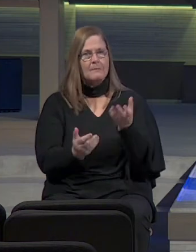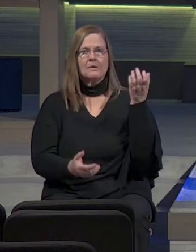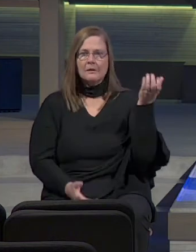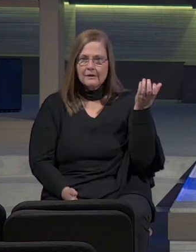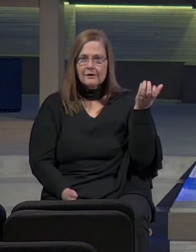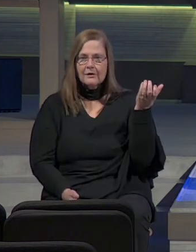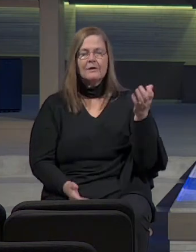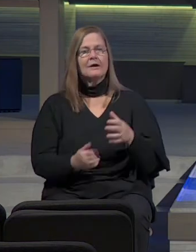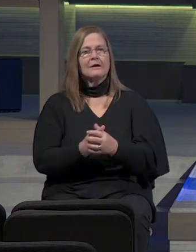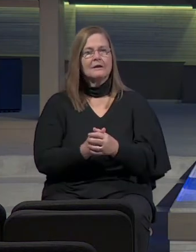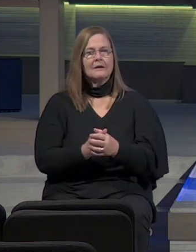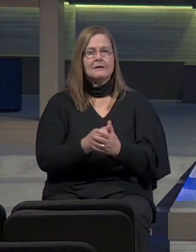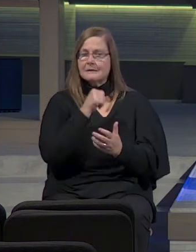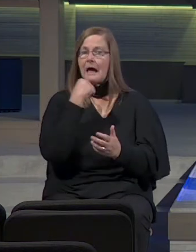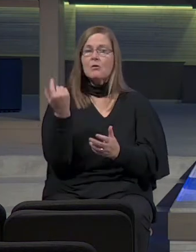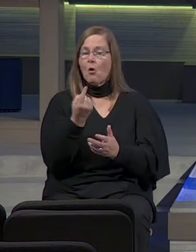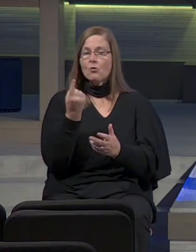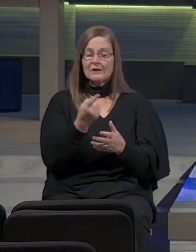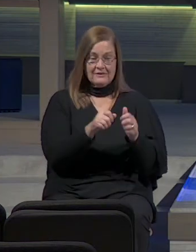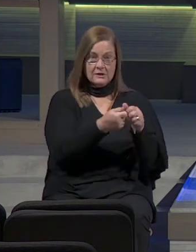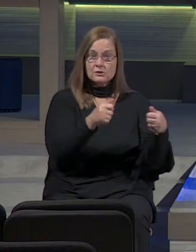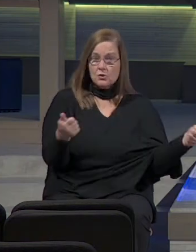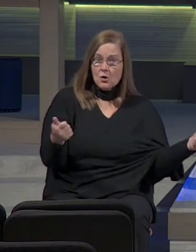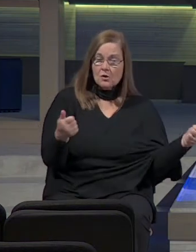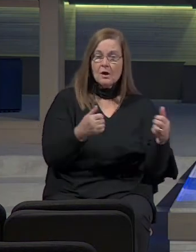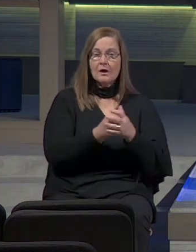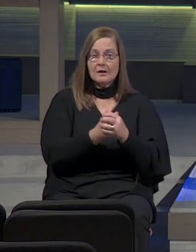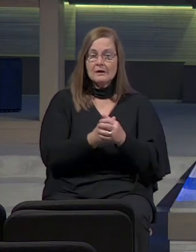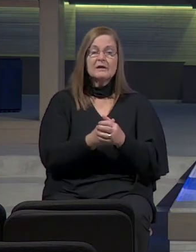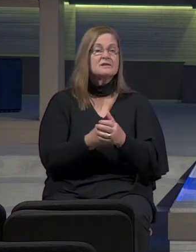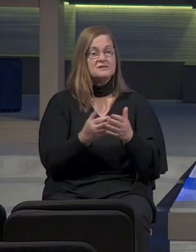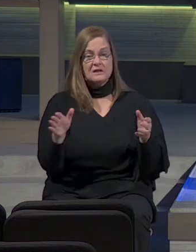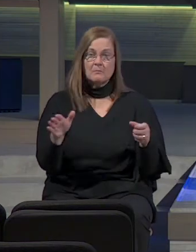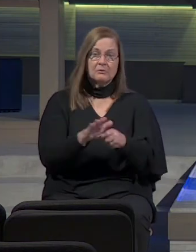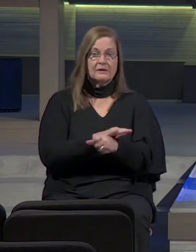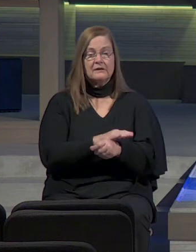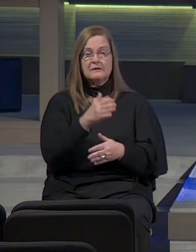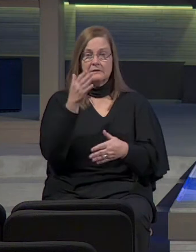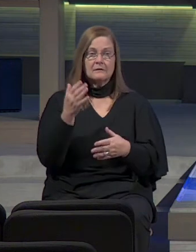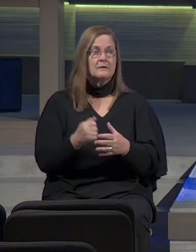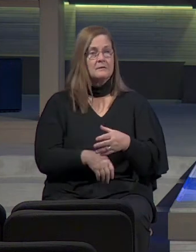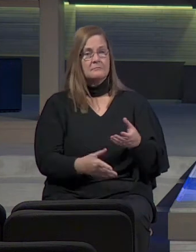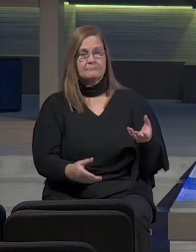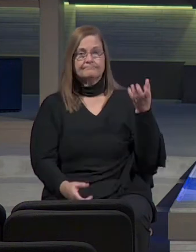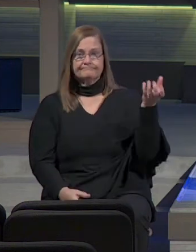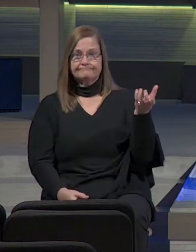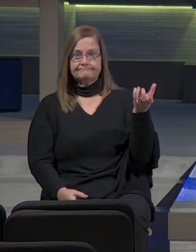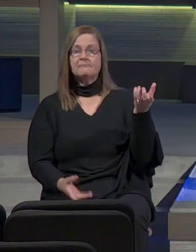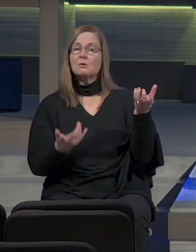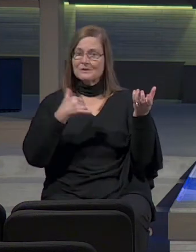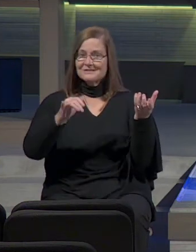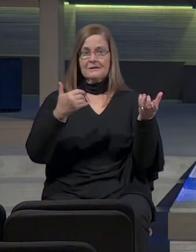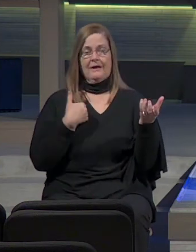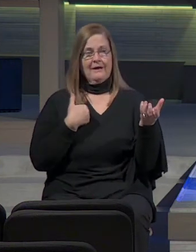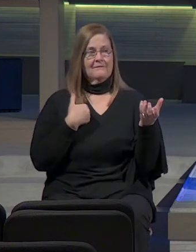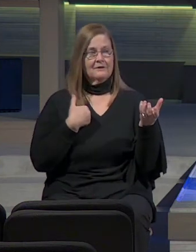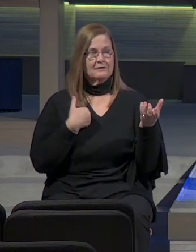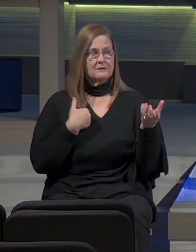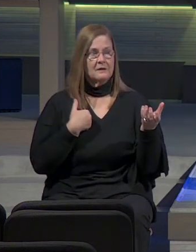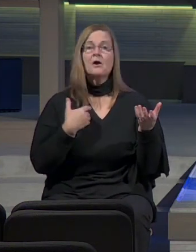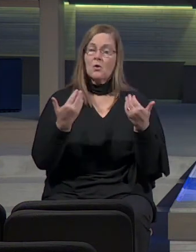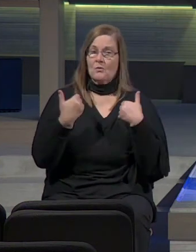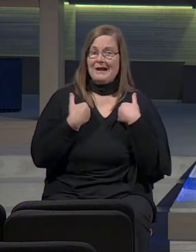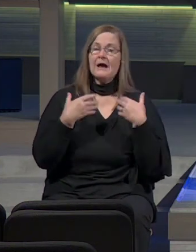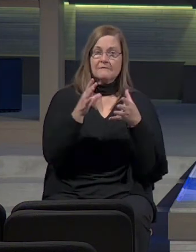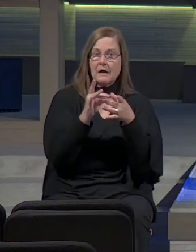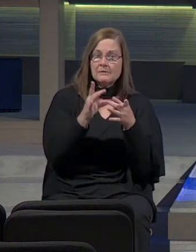It's beyond just the initial Torah school. It's beyond Haftorah. It's complete, right? And we still have it. We have lots and lots of copies of it. We